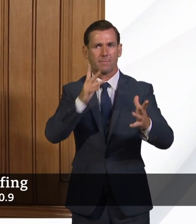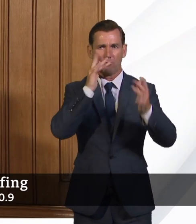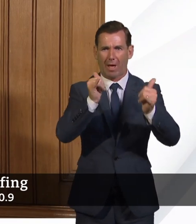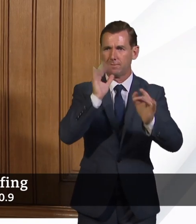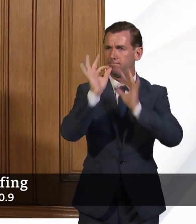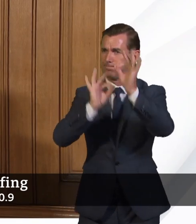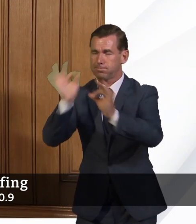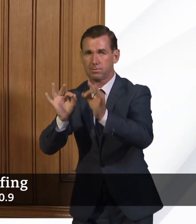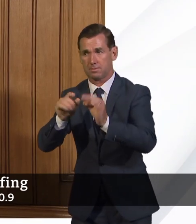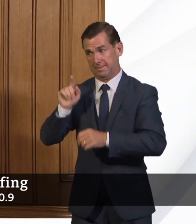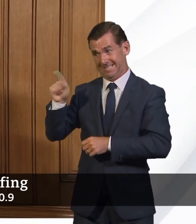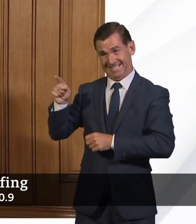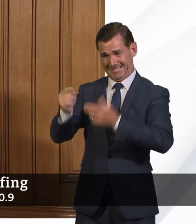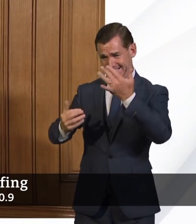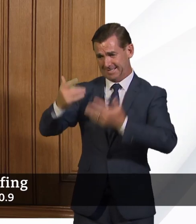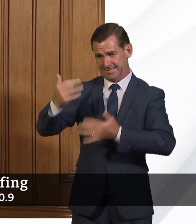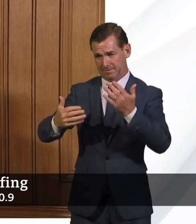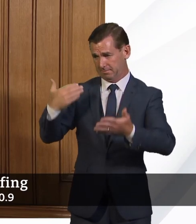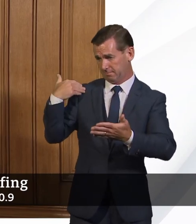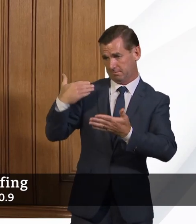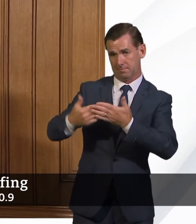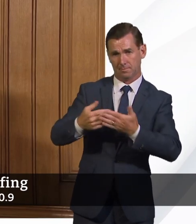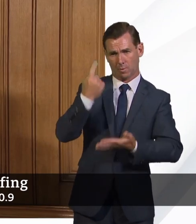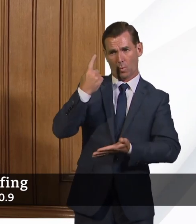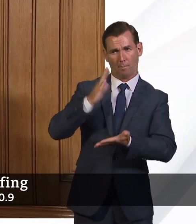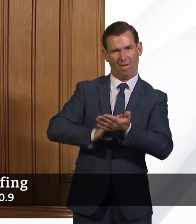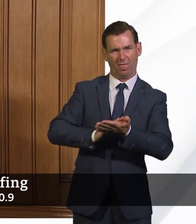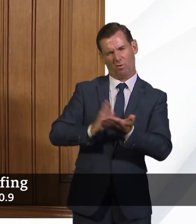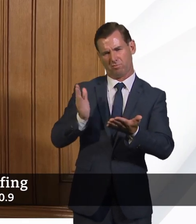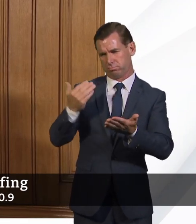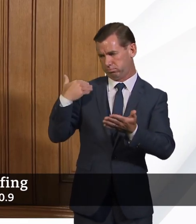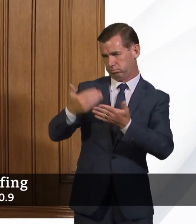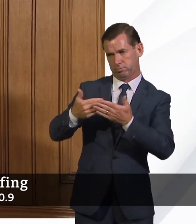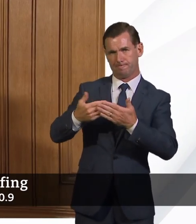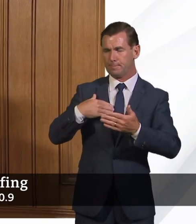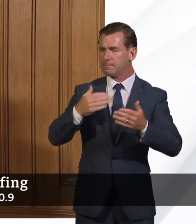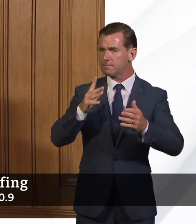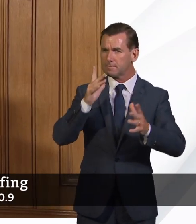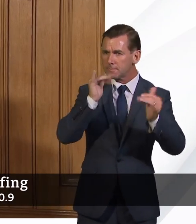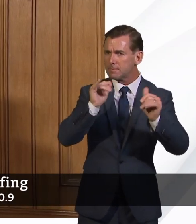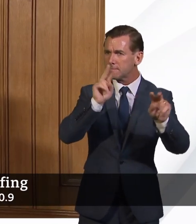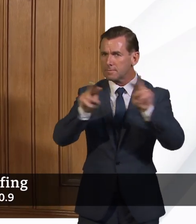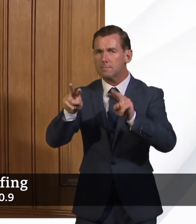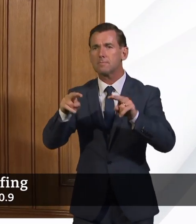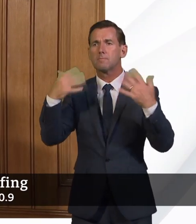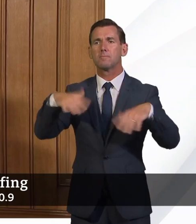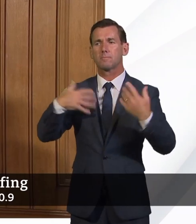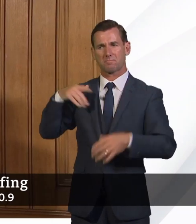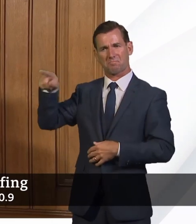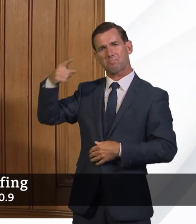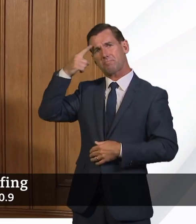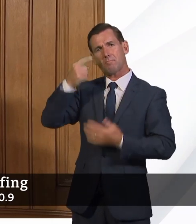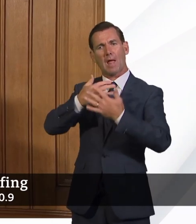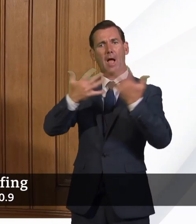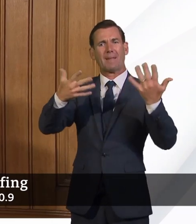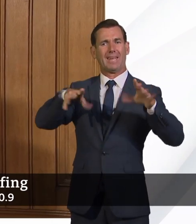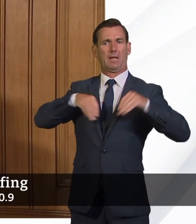that study has shown that over the last month or so, the last few weeks, we have seen a steady reduction in their projection of the number